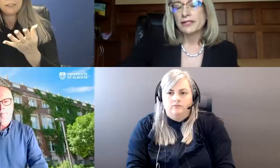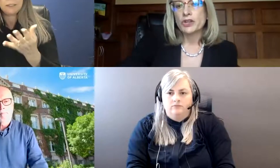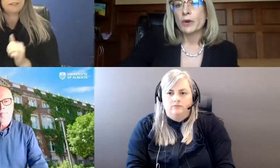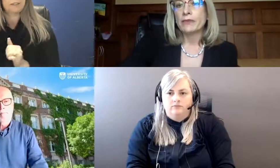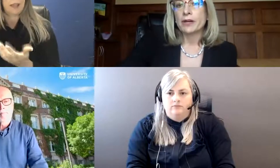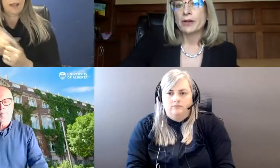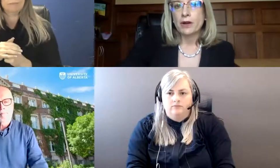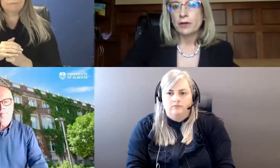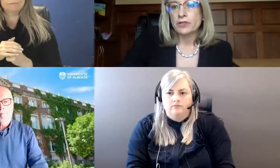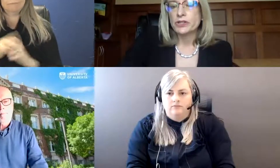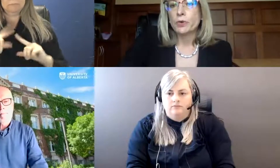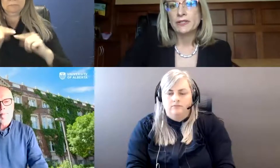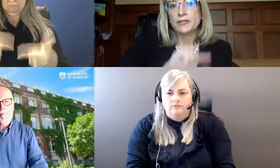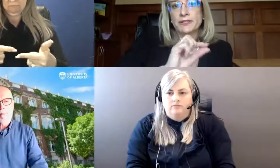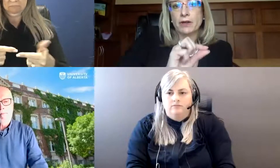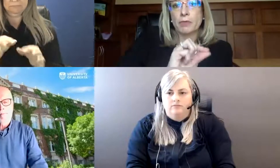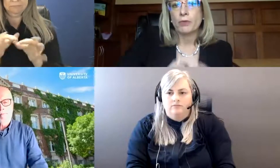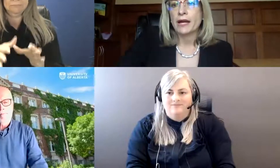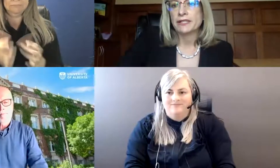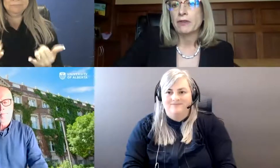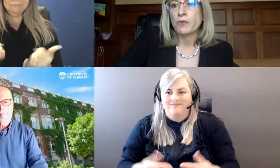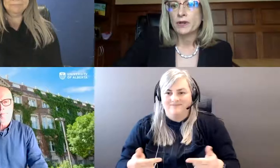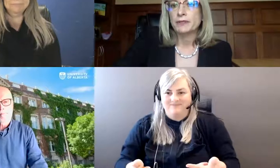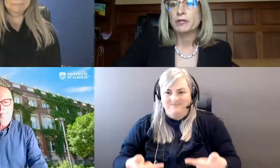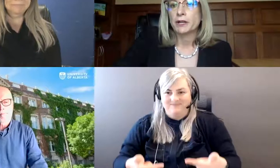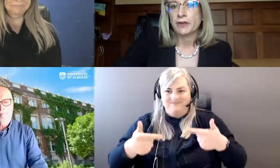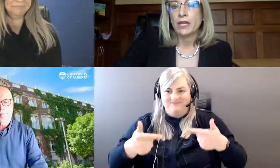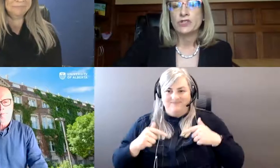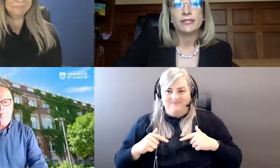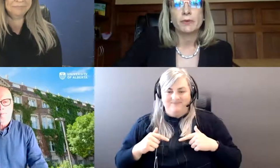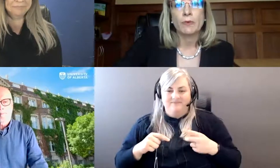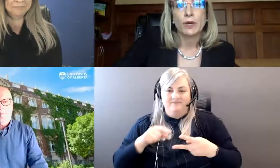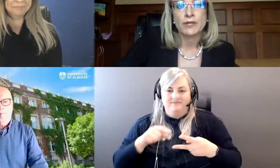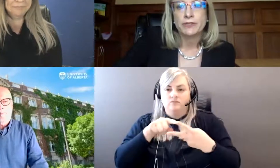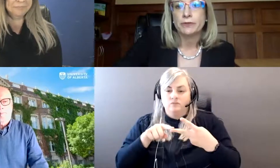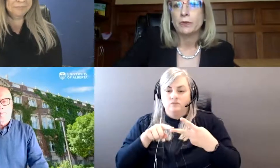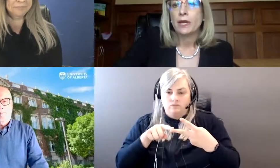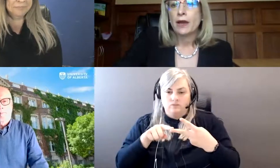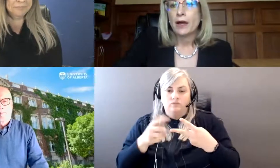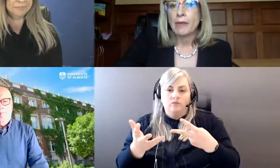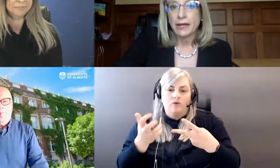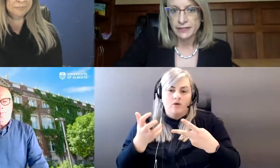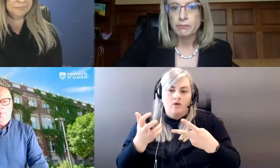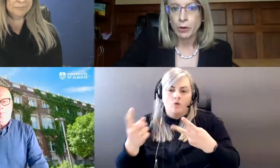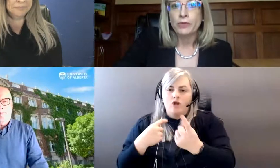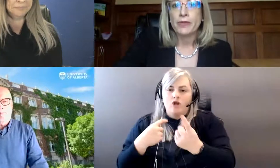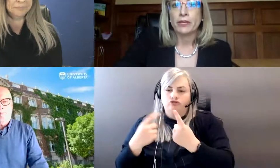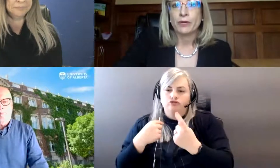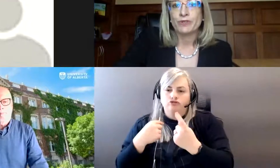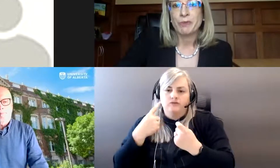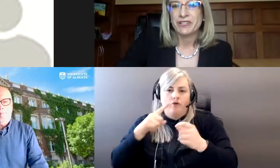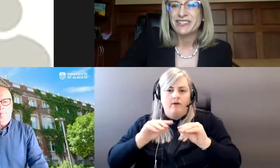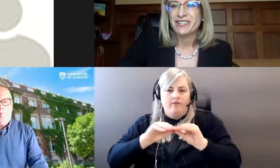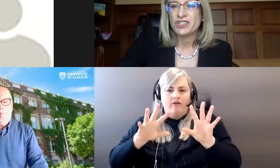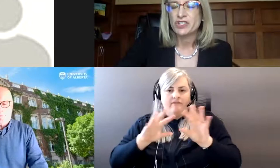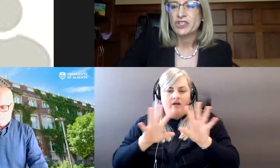Thanks, Joe. And there are two questions that are both asking for some clarification. So I'm going to, um, ask them both and then you